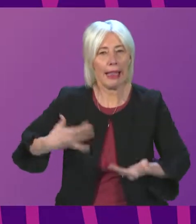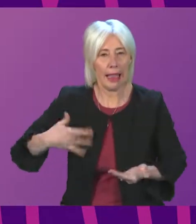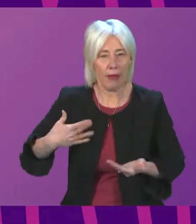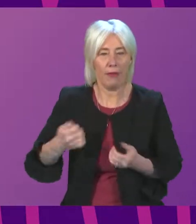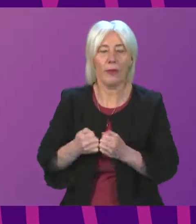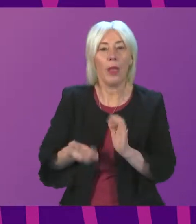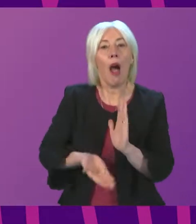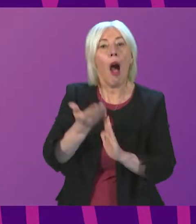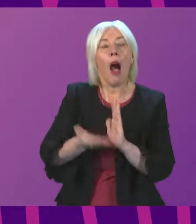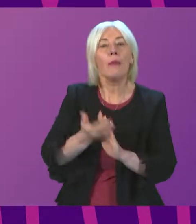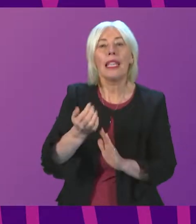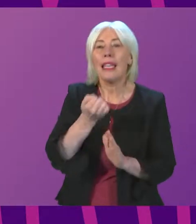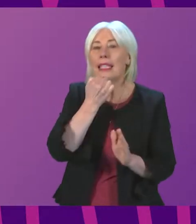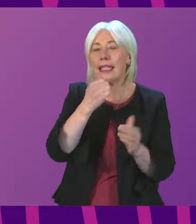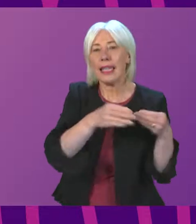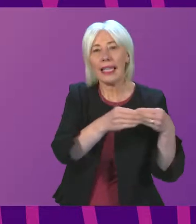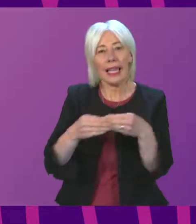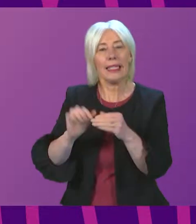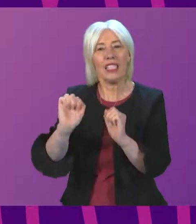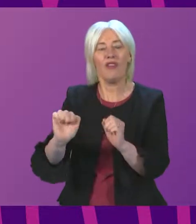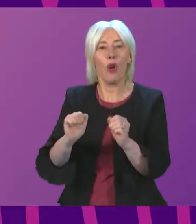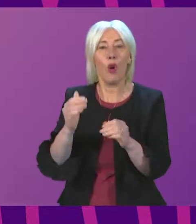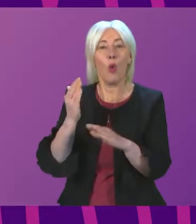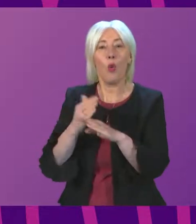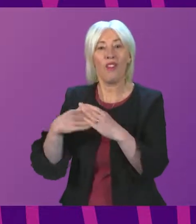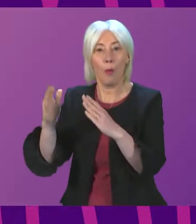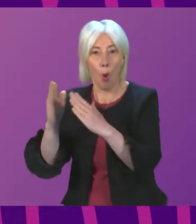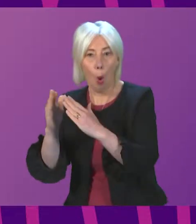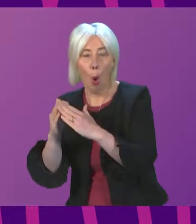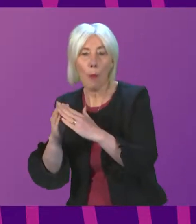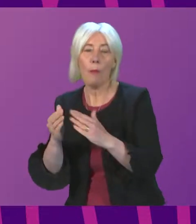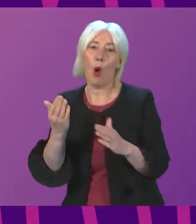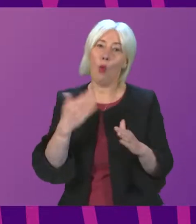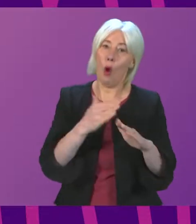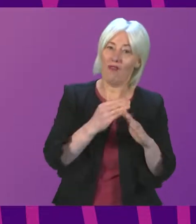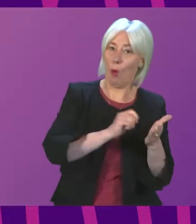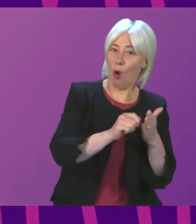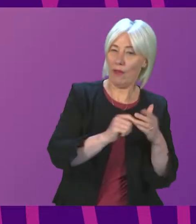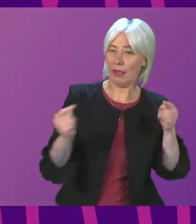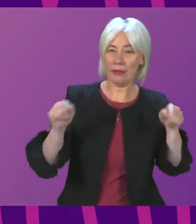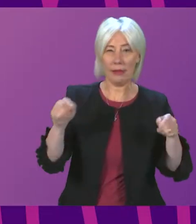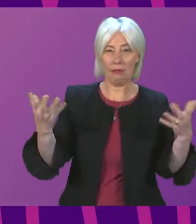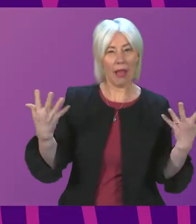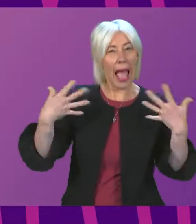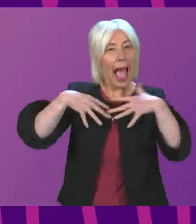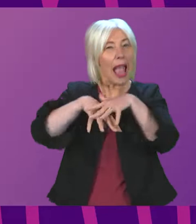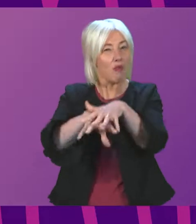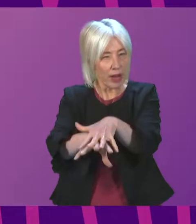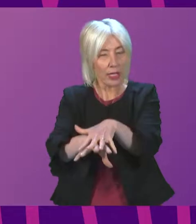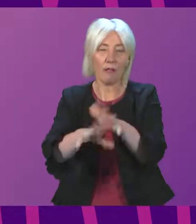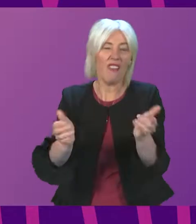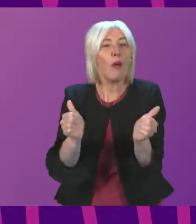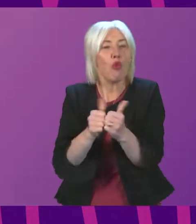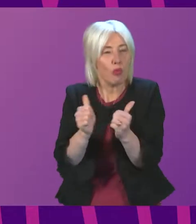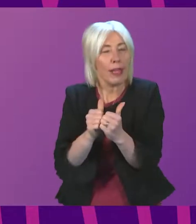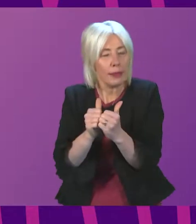updated guidance on homeworking has supported a partial return to the office in recent days with hybrid working where appropriate.